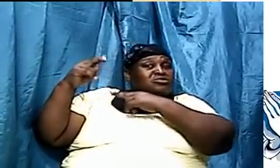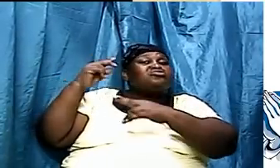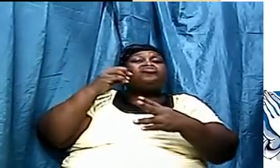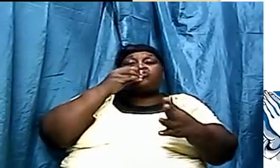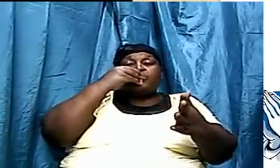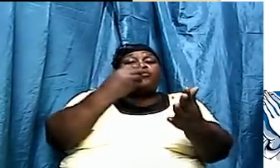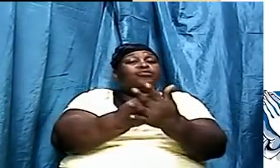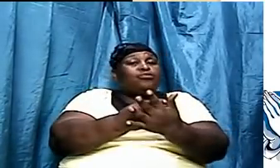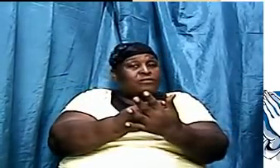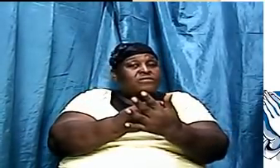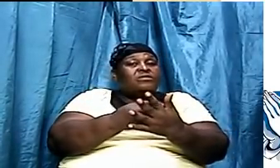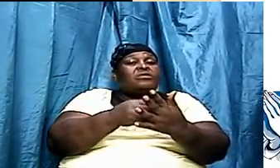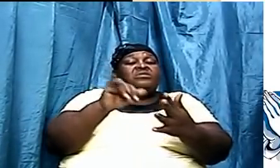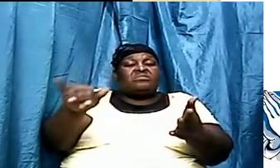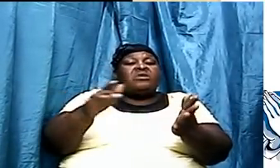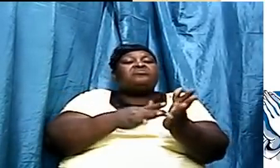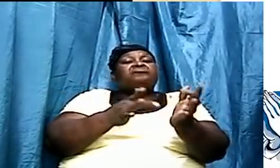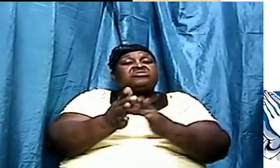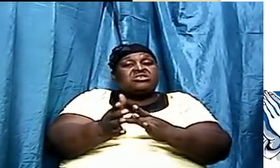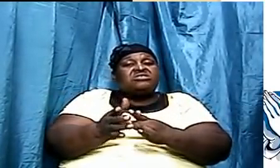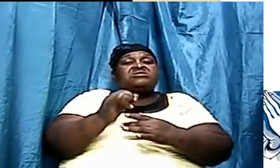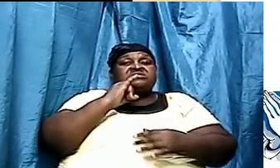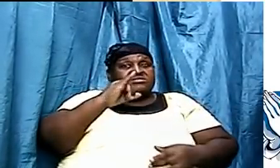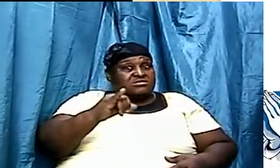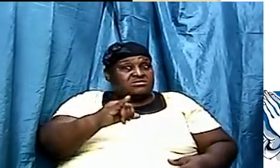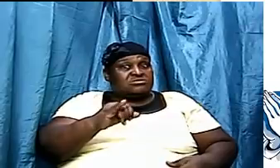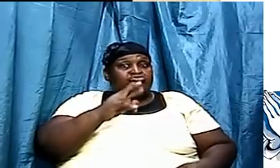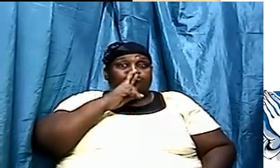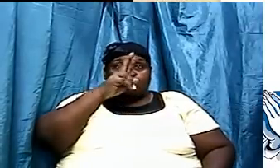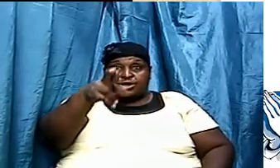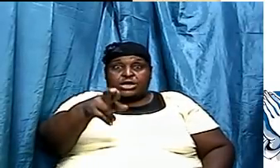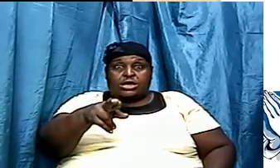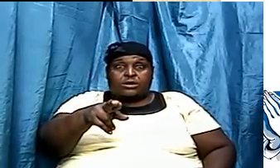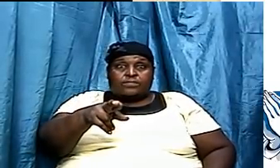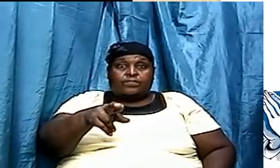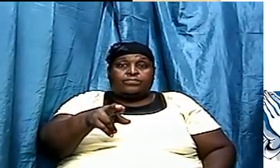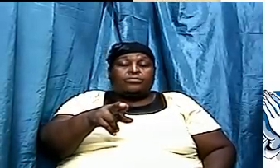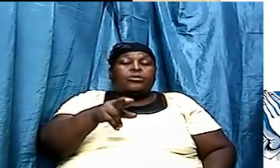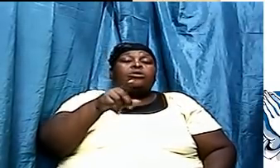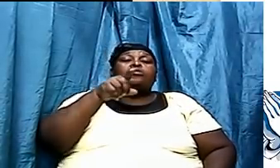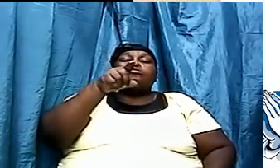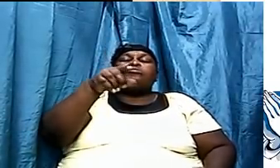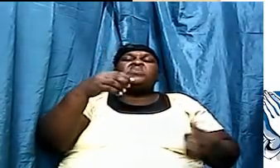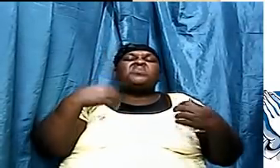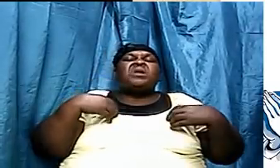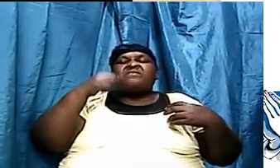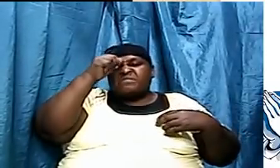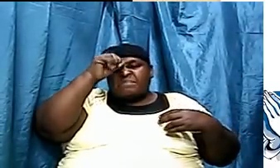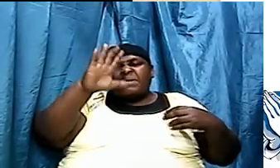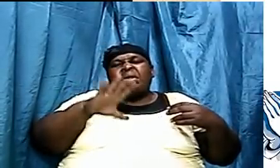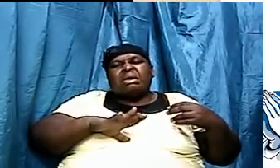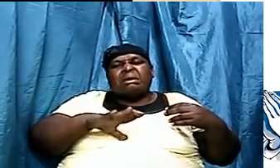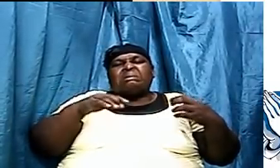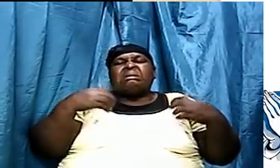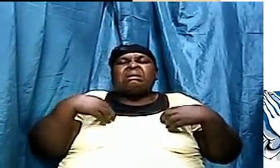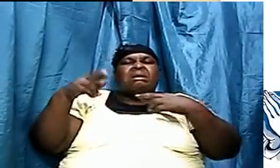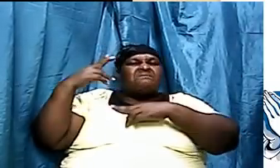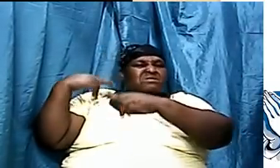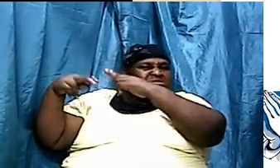that Jesus exists. You have men, amen, who have written history about the man Jesus.